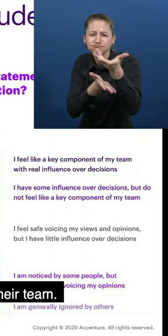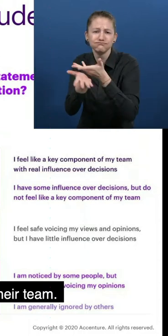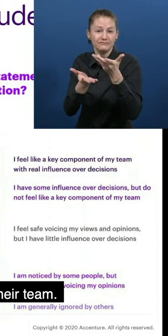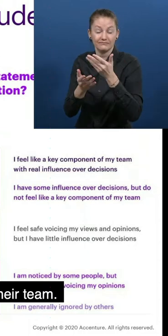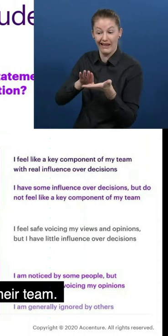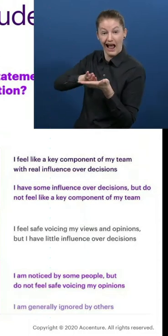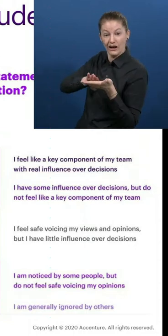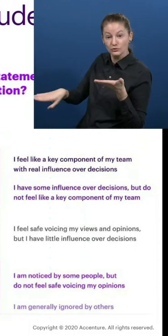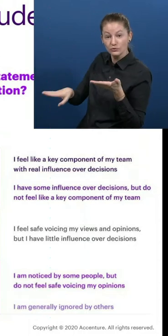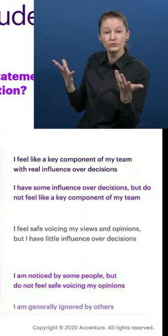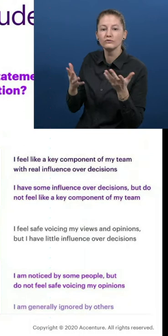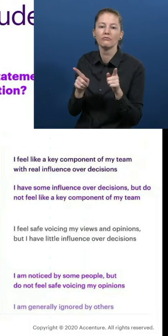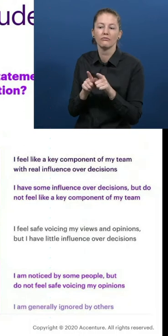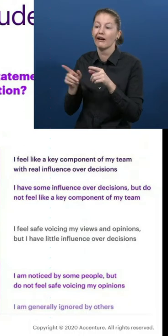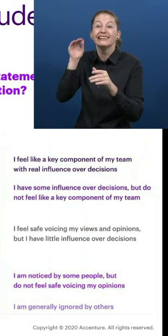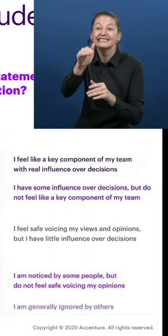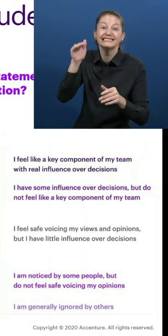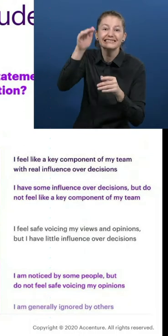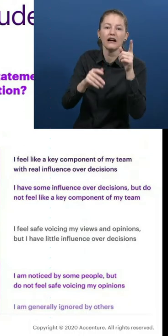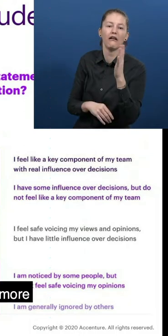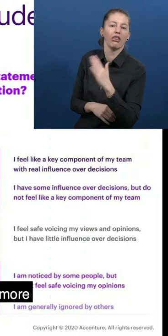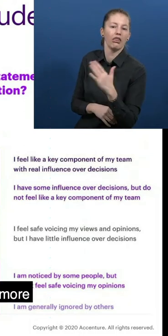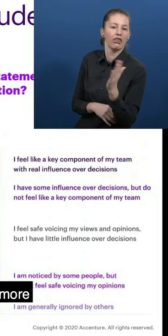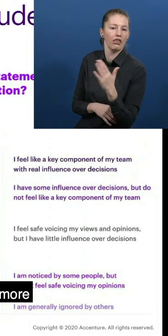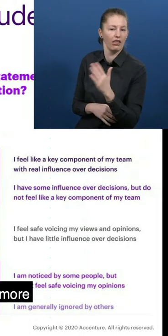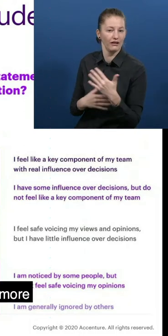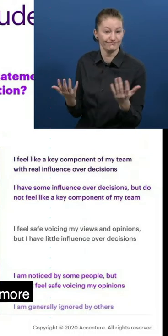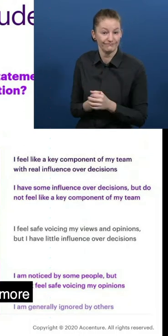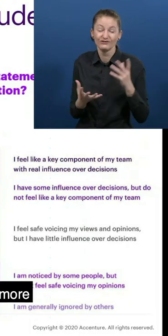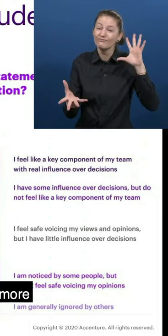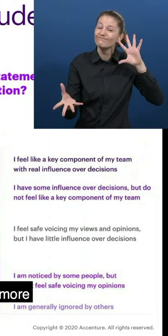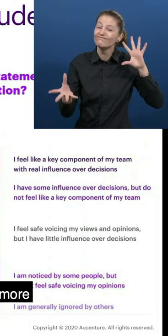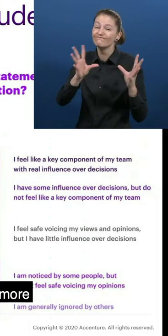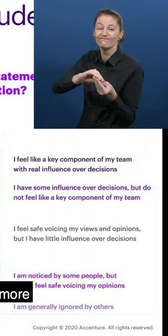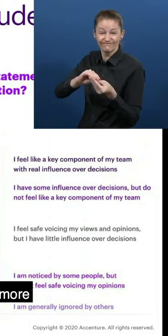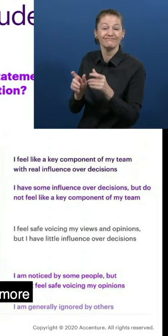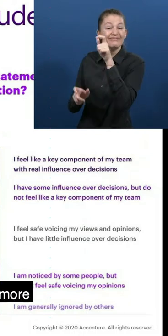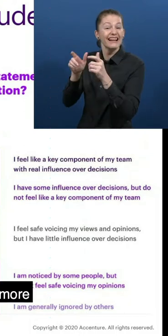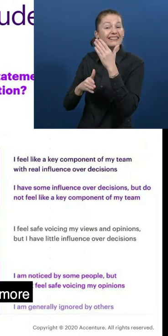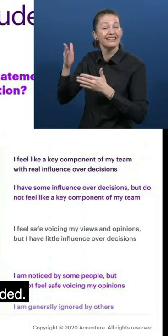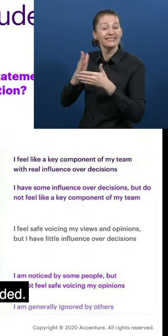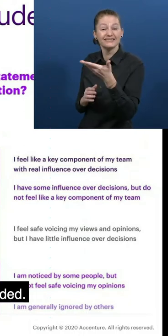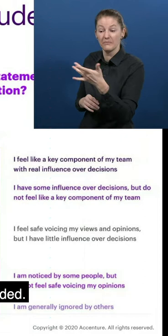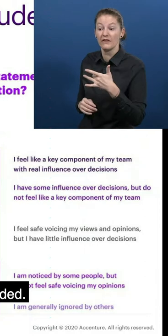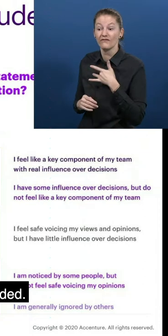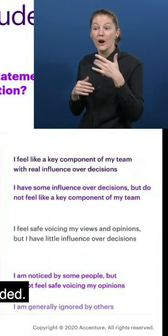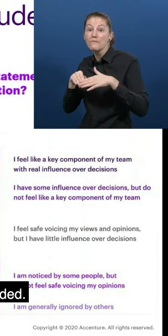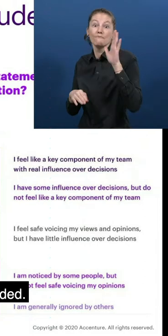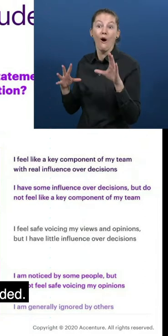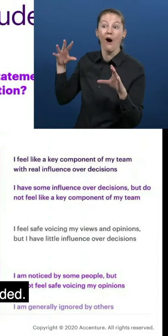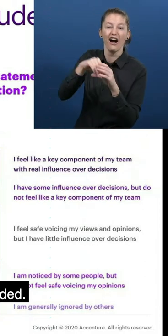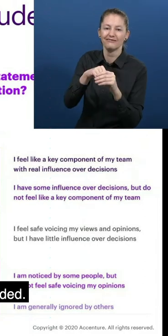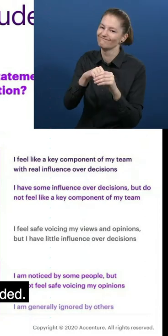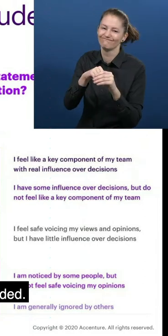voice in their team. So bottom line, employees with disabilities are less likely to feel included and more likely to feel excluded.